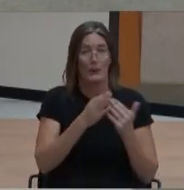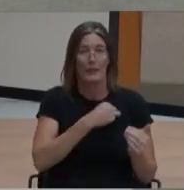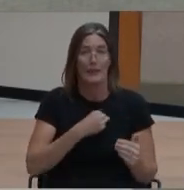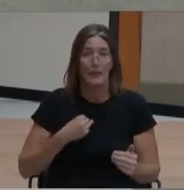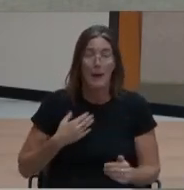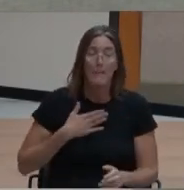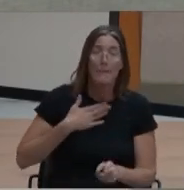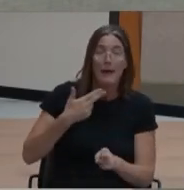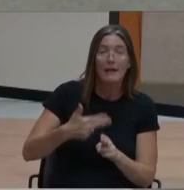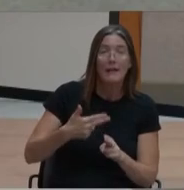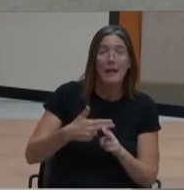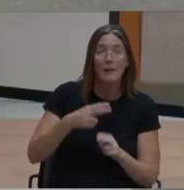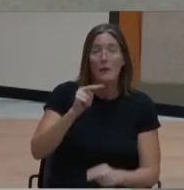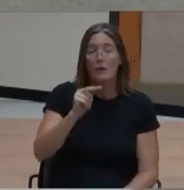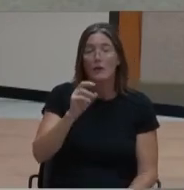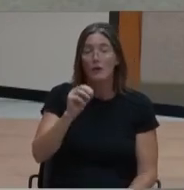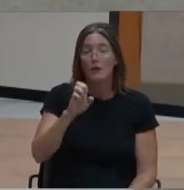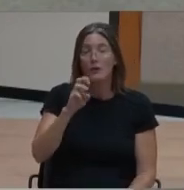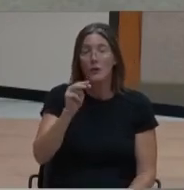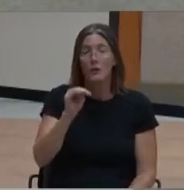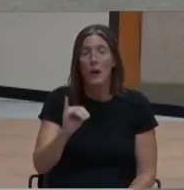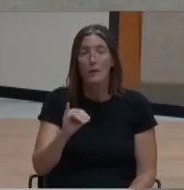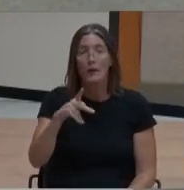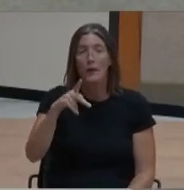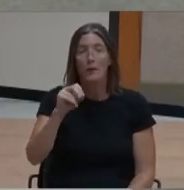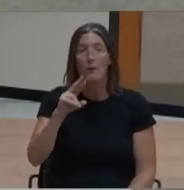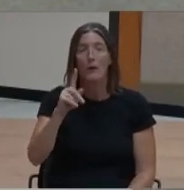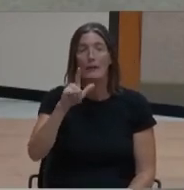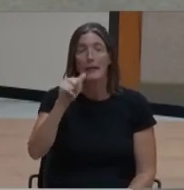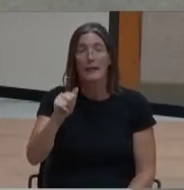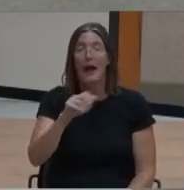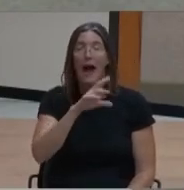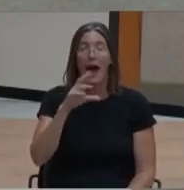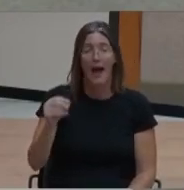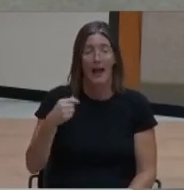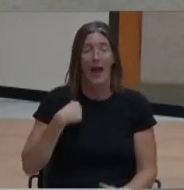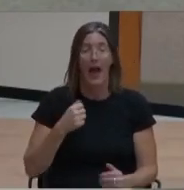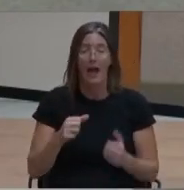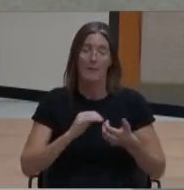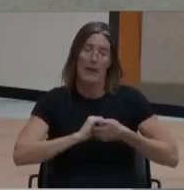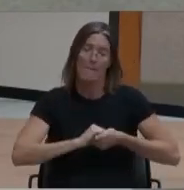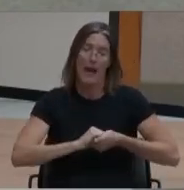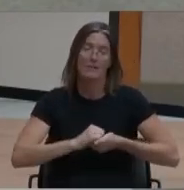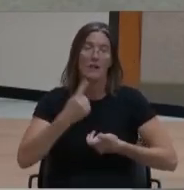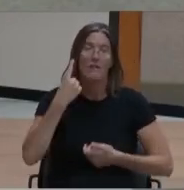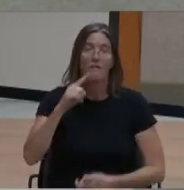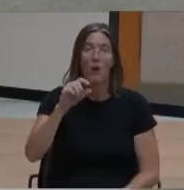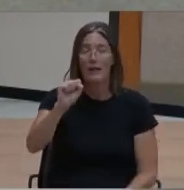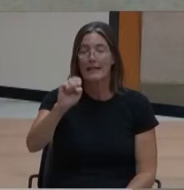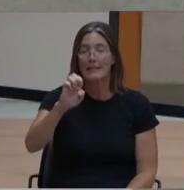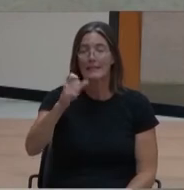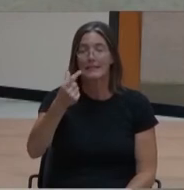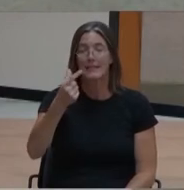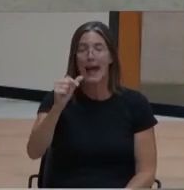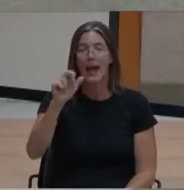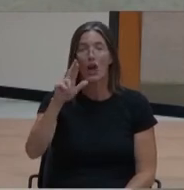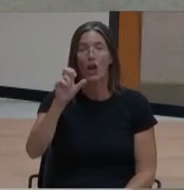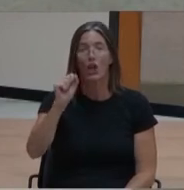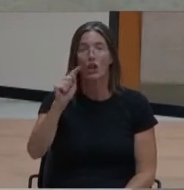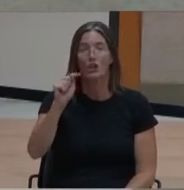My name is Noemi Portillo, and I am the ambassador of Sagerstrom Fundamental High School. At Sagerstrom, our most recent